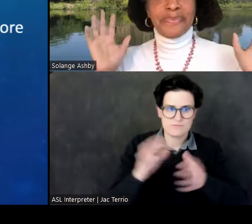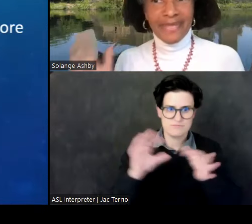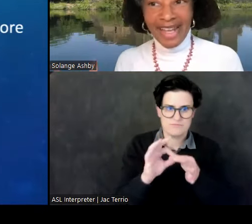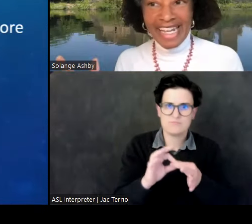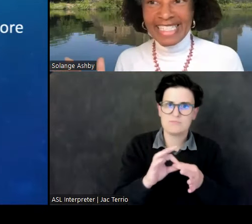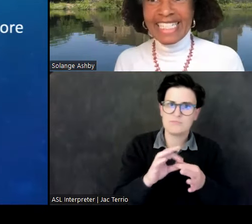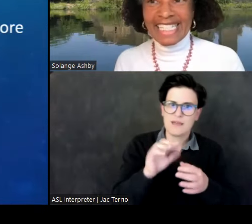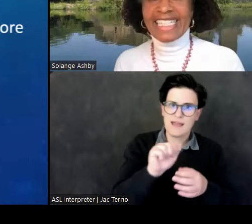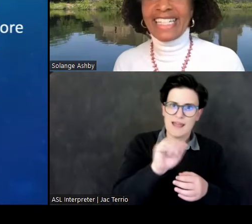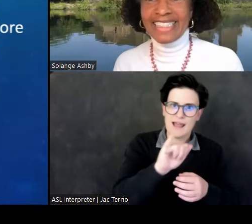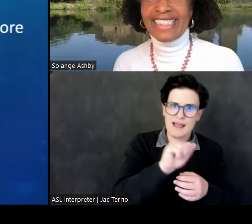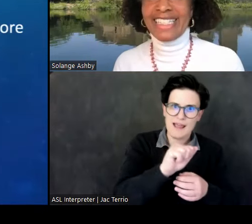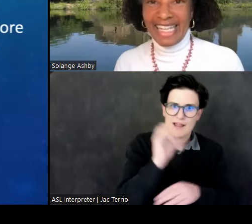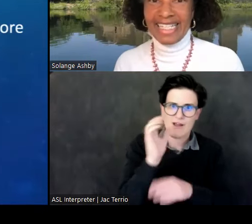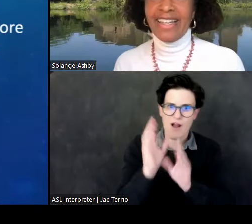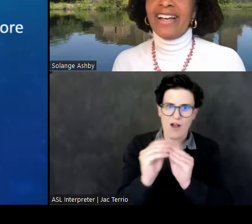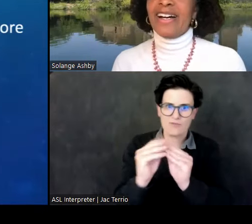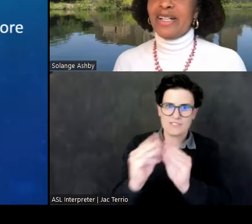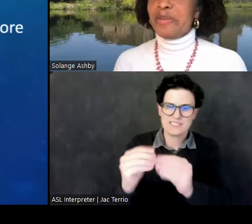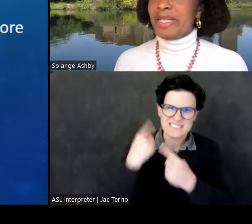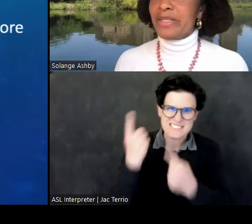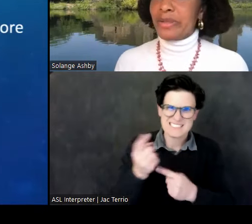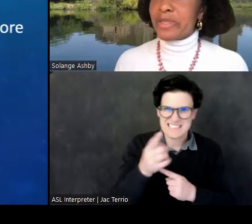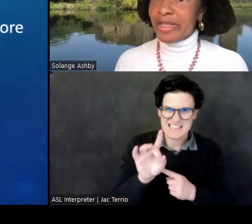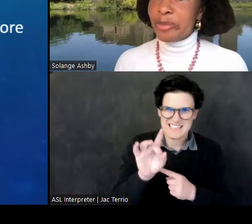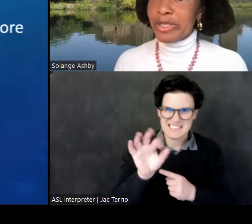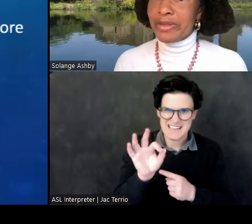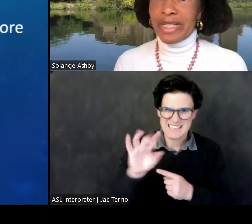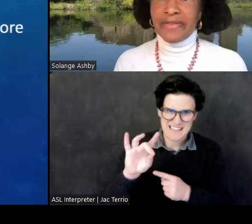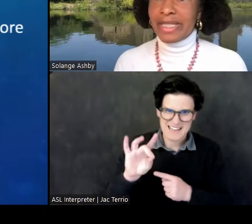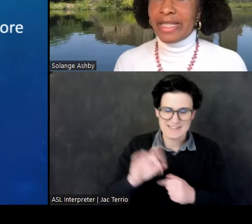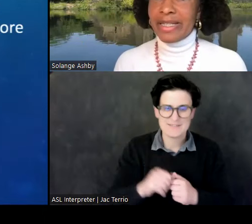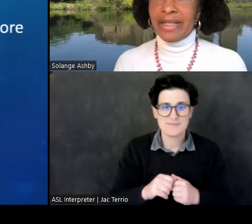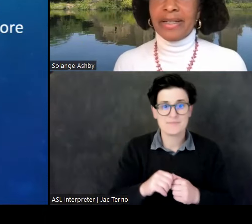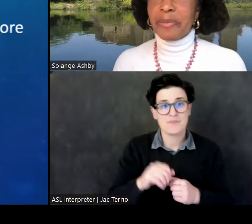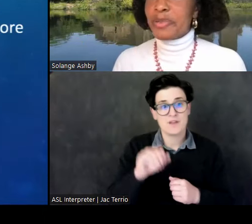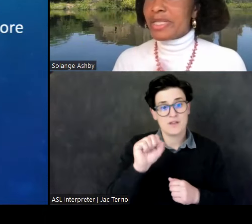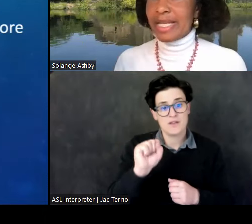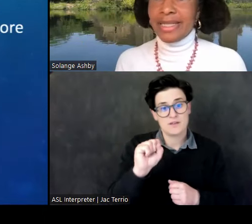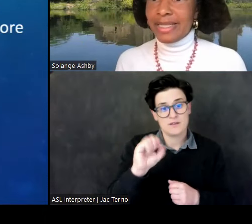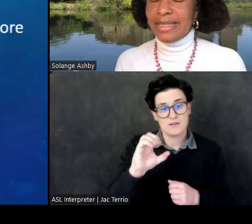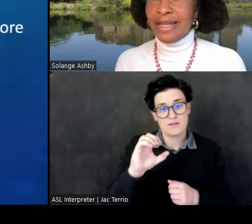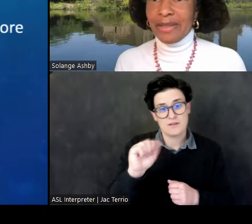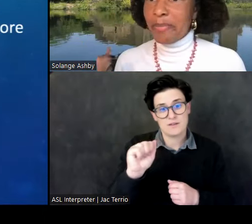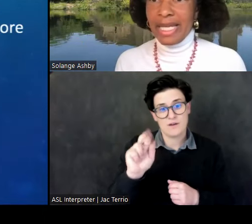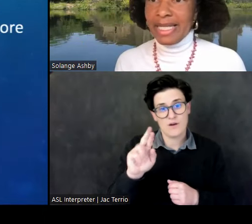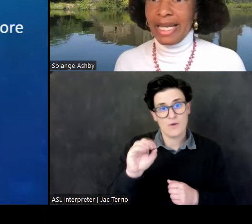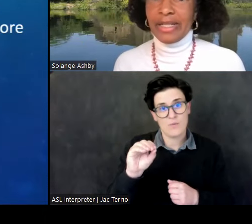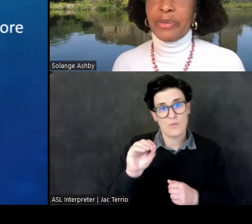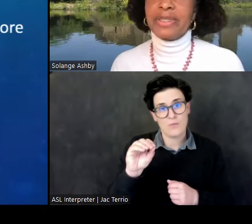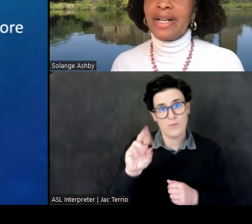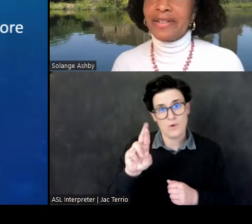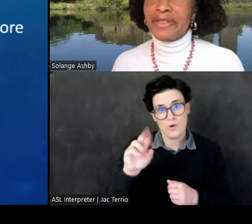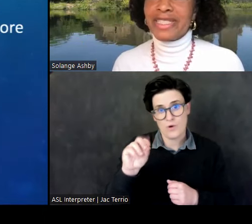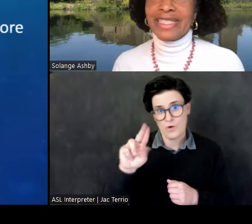1898. And so Scarborough definitely presented at many